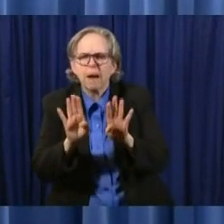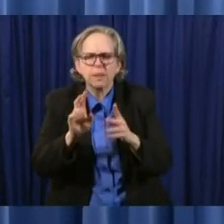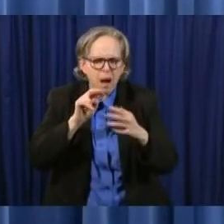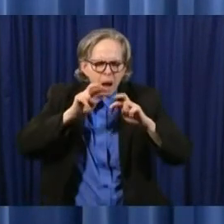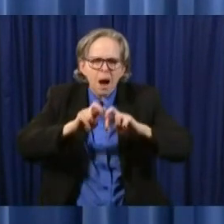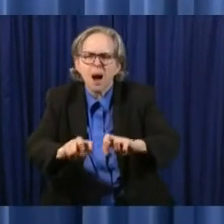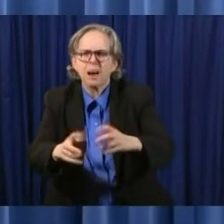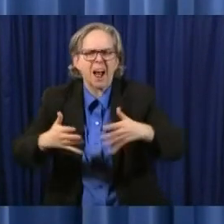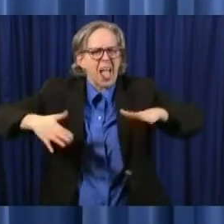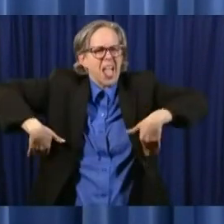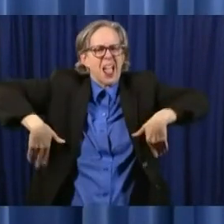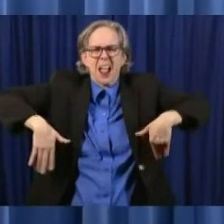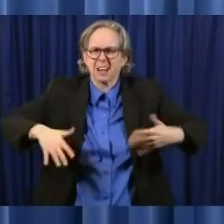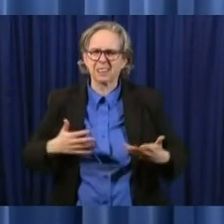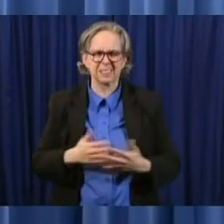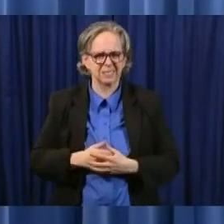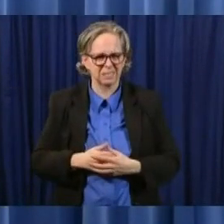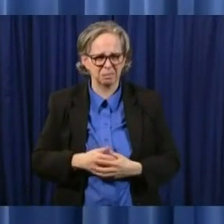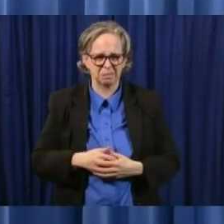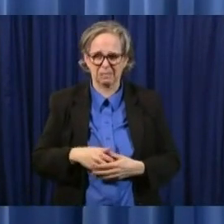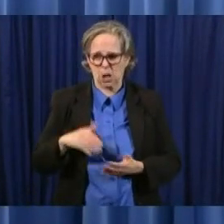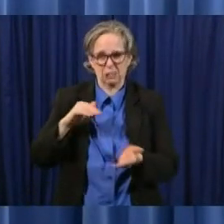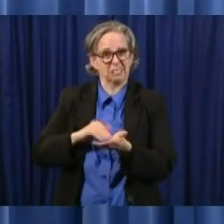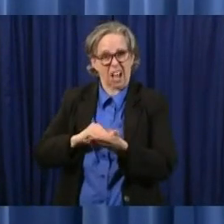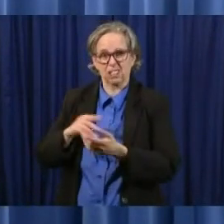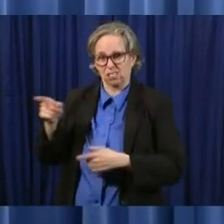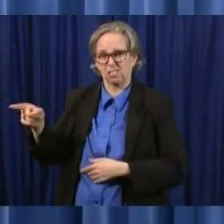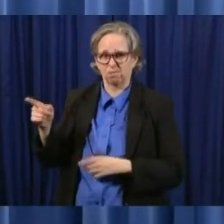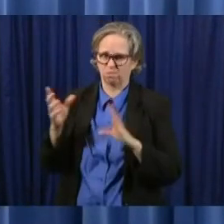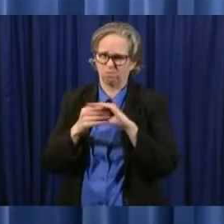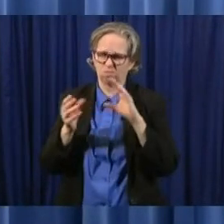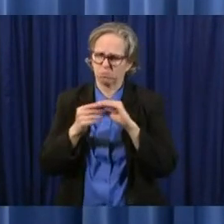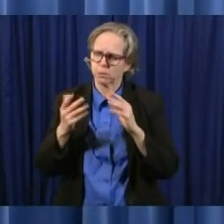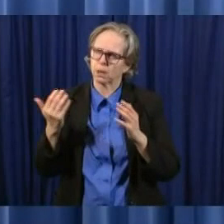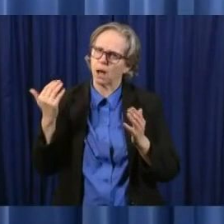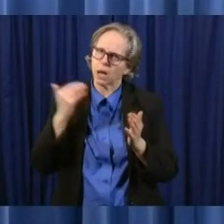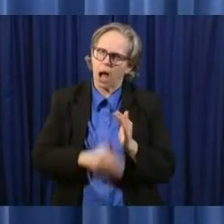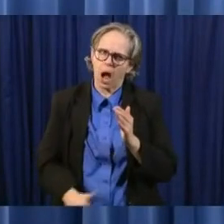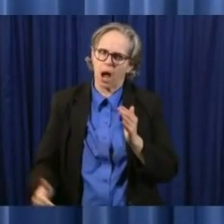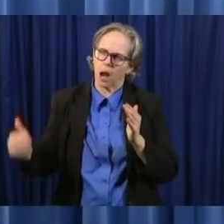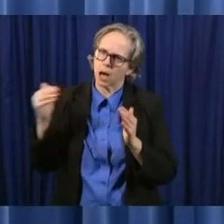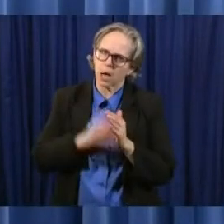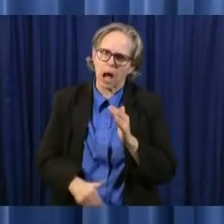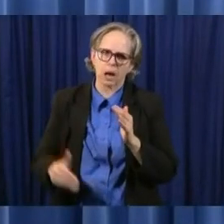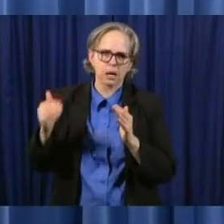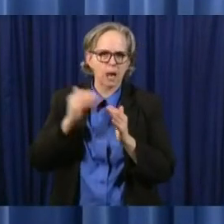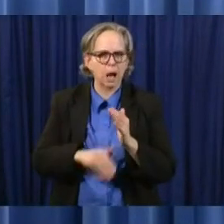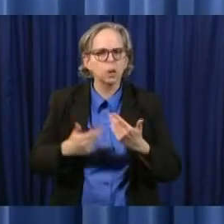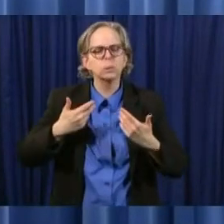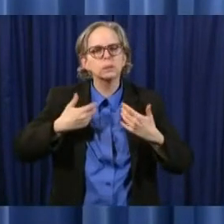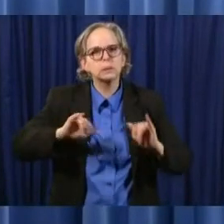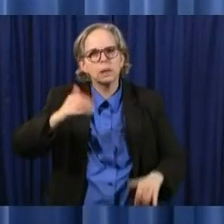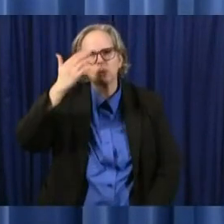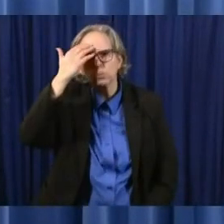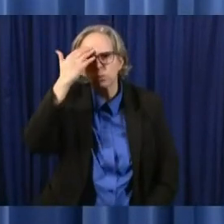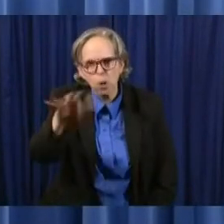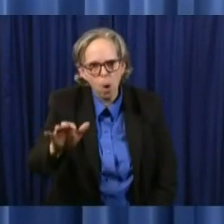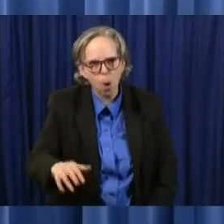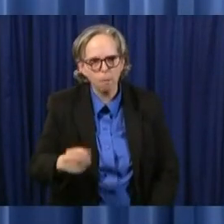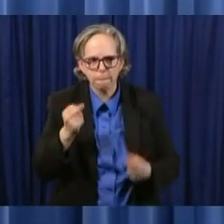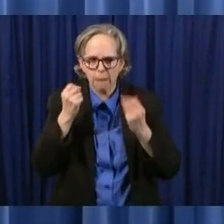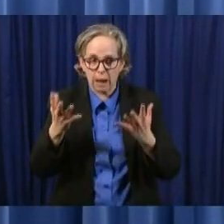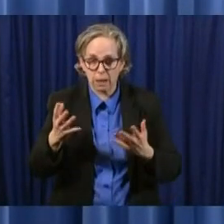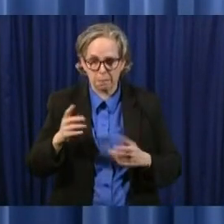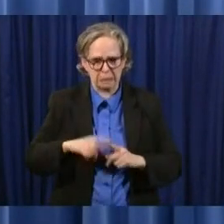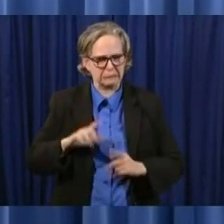acton is is tells me uh certain things we don't know but it would appear that you can have this